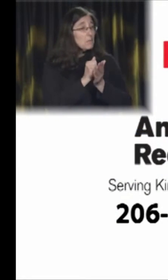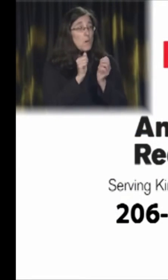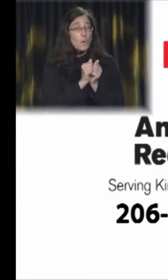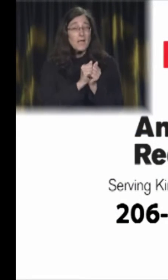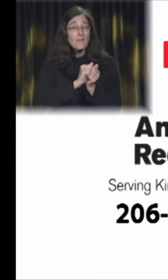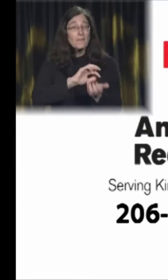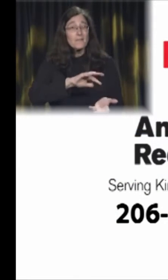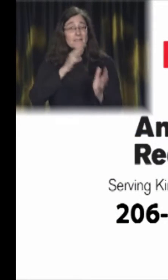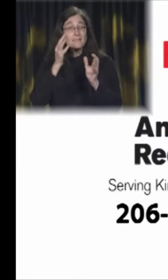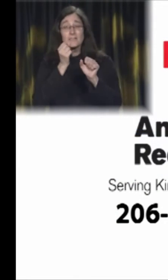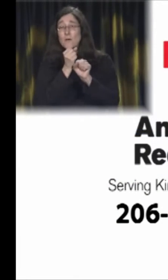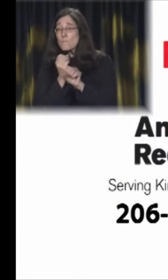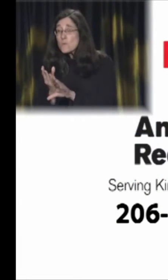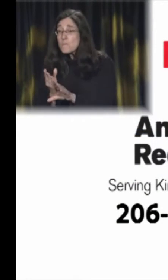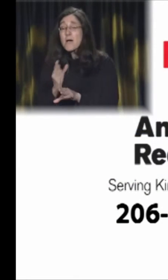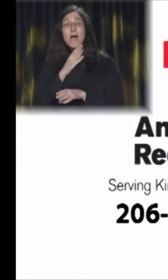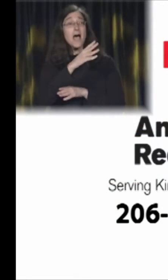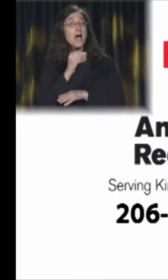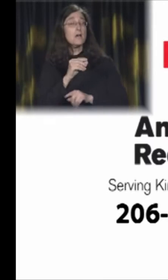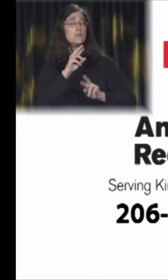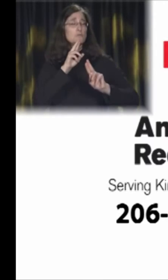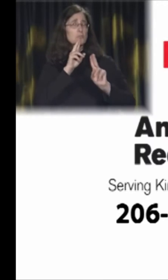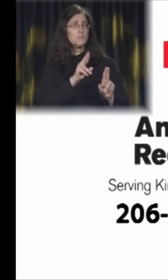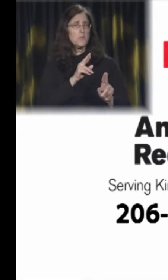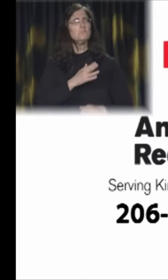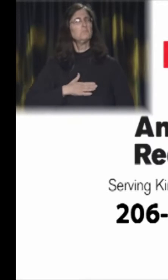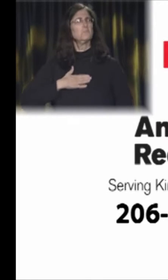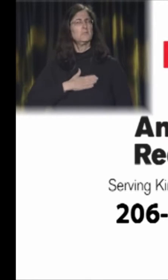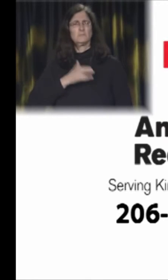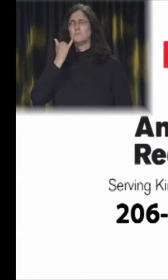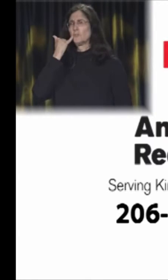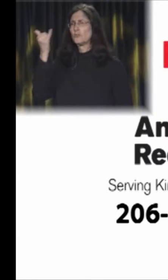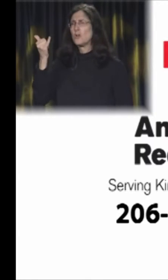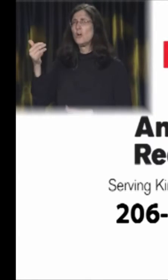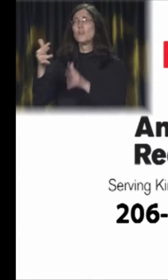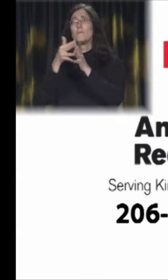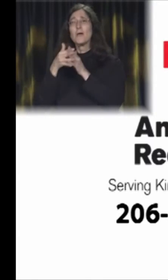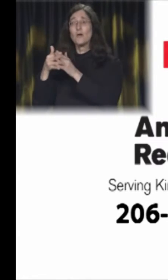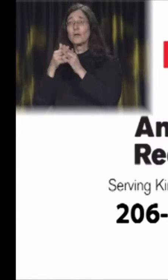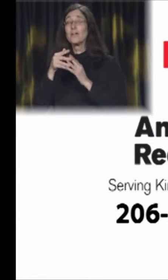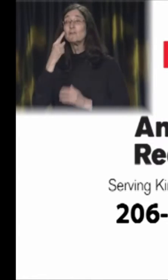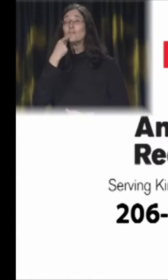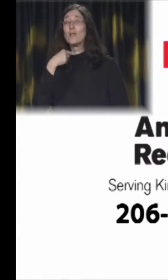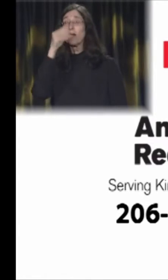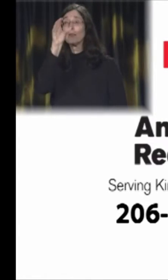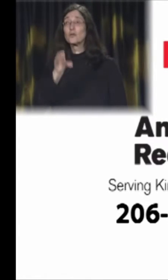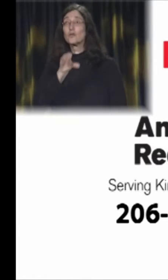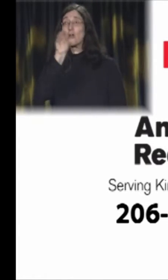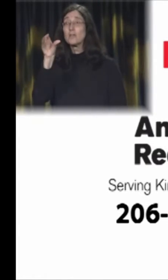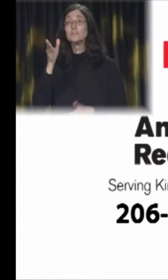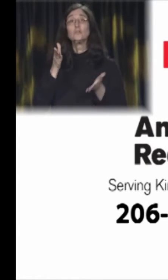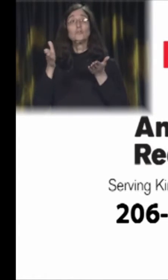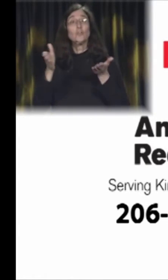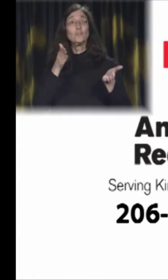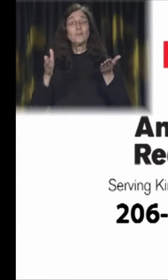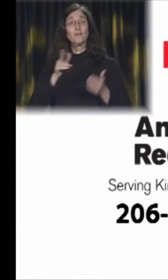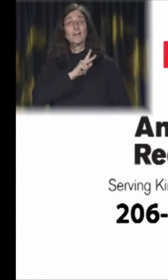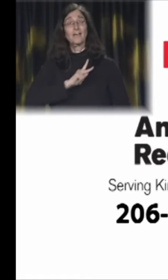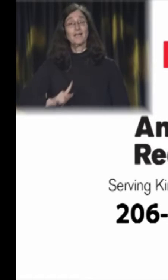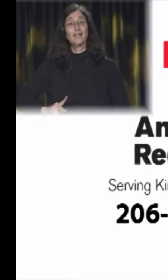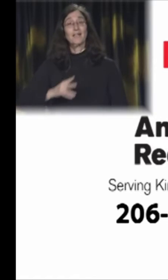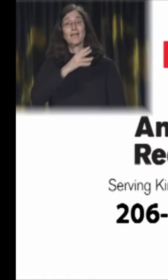For help with disaster preparedness and response, please call the American Red Cross. They serve King and Kitsap Counties.